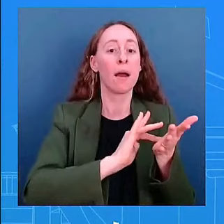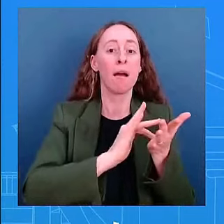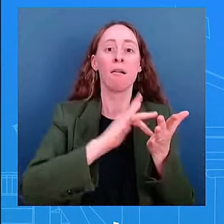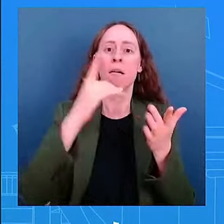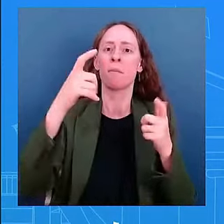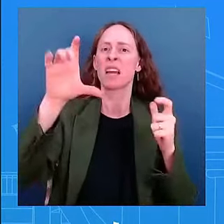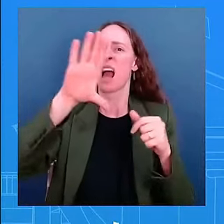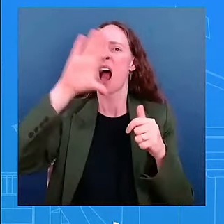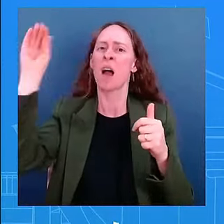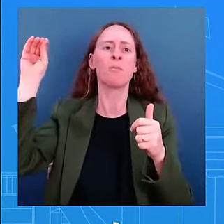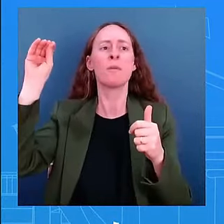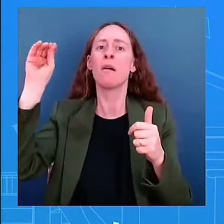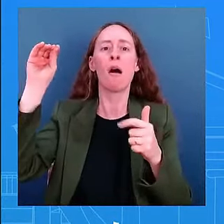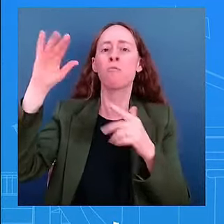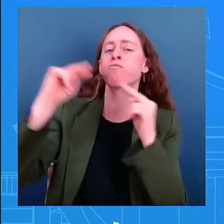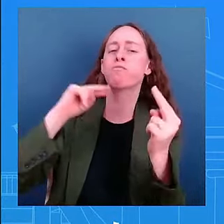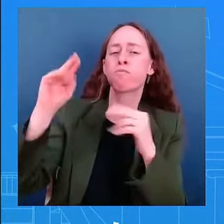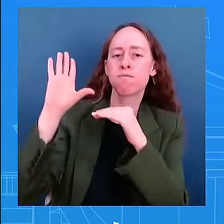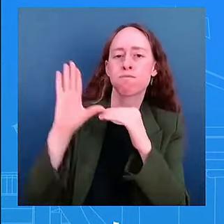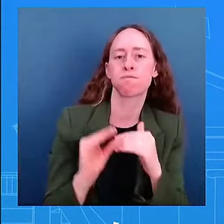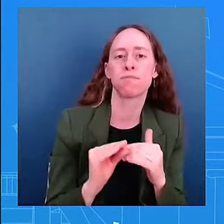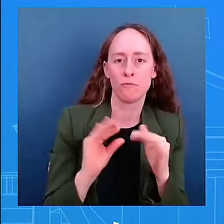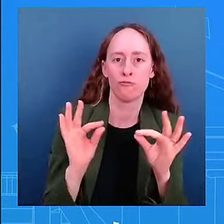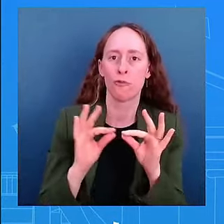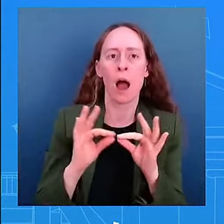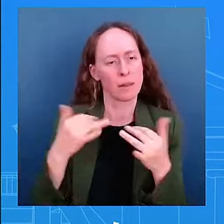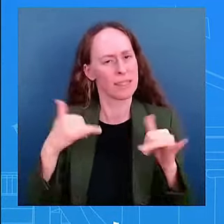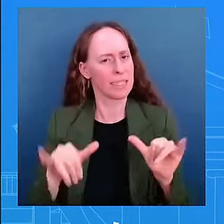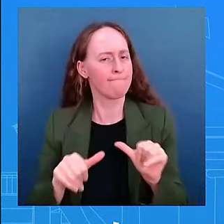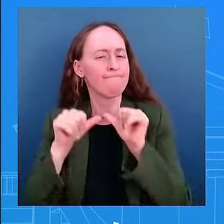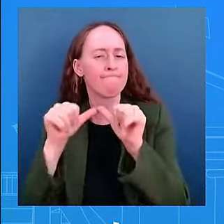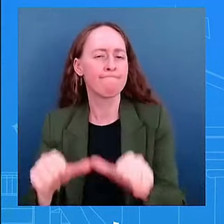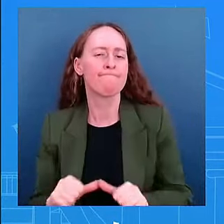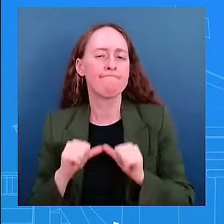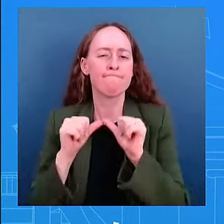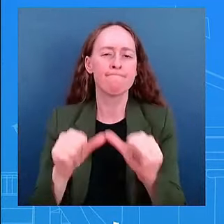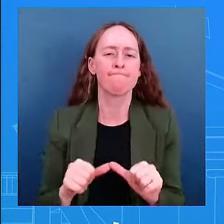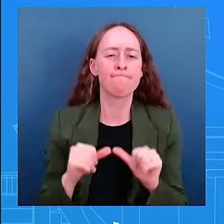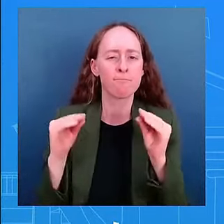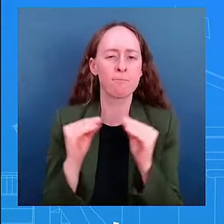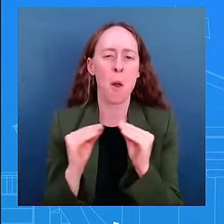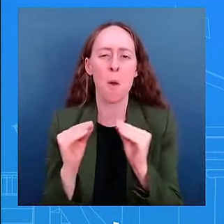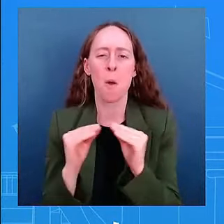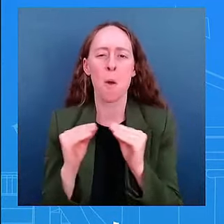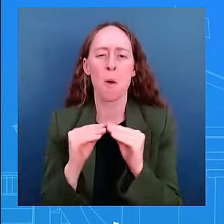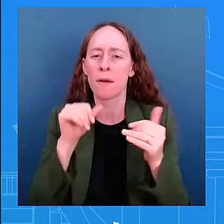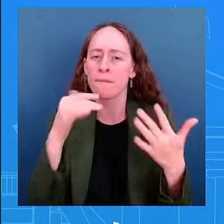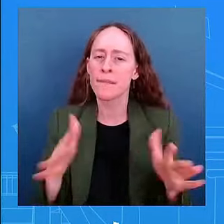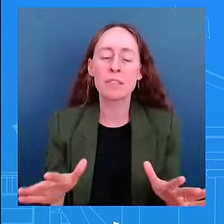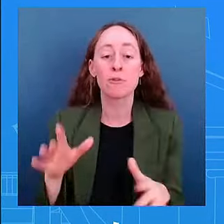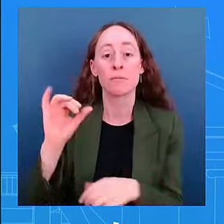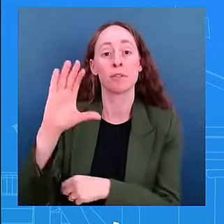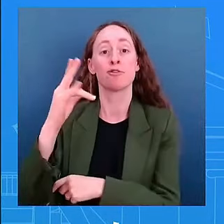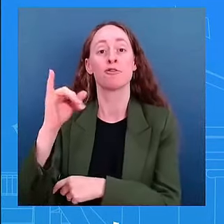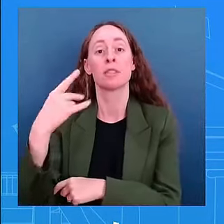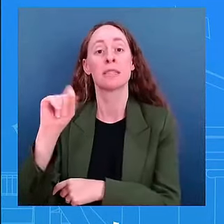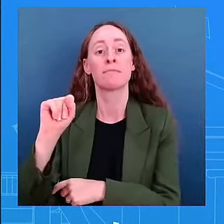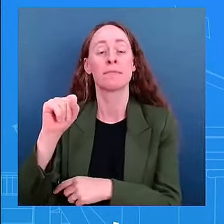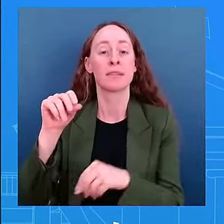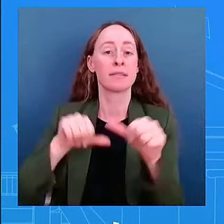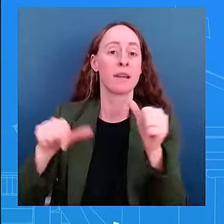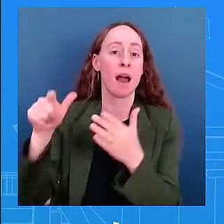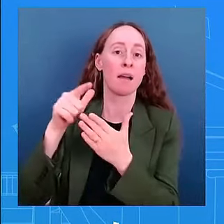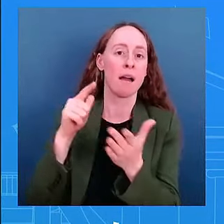we're going to continue to do that uh there's the the chips and science act where that's going to bring investments into this country want to see